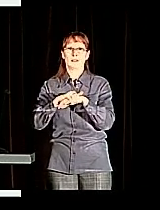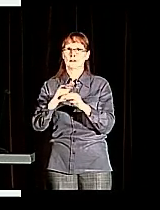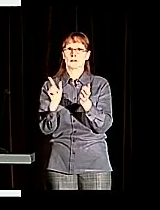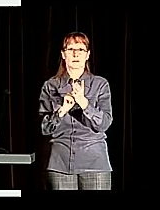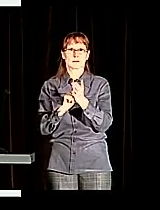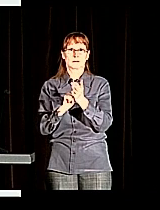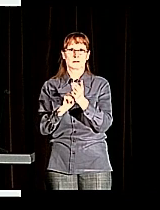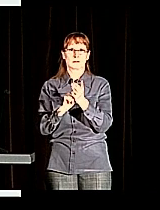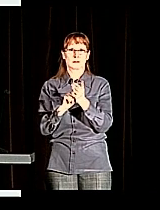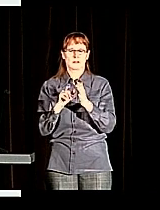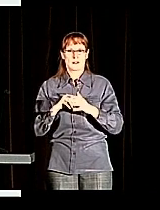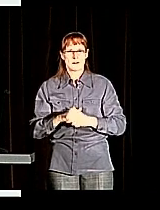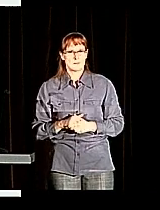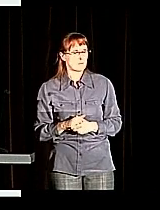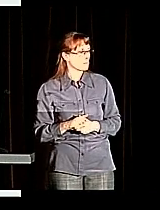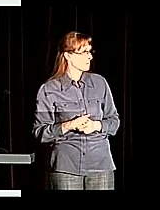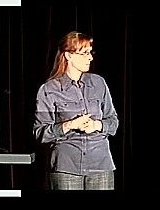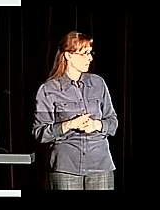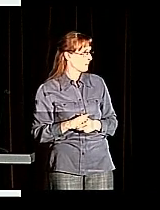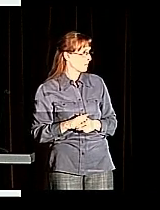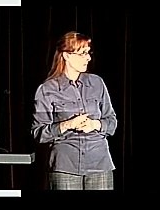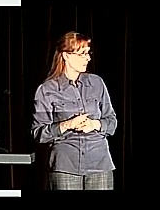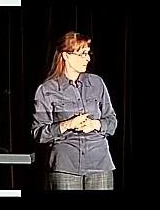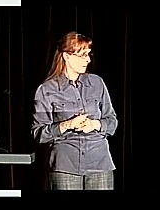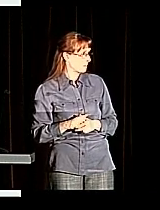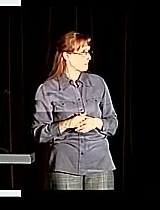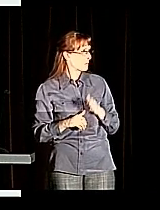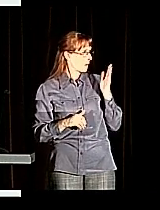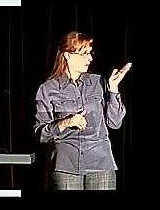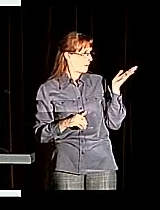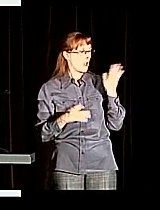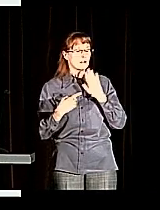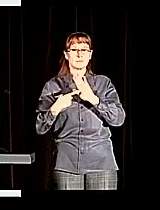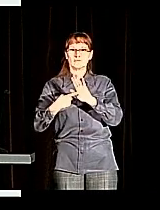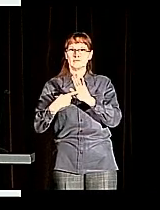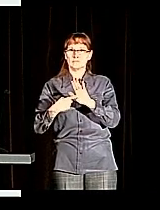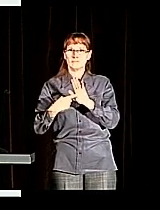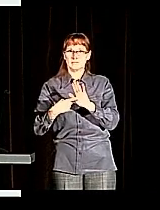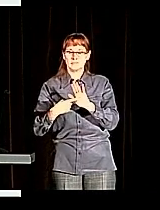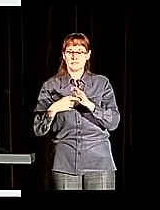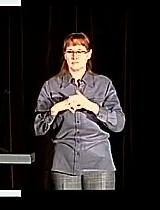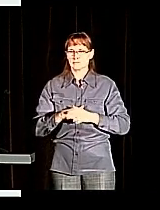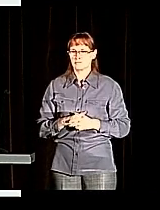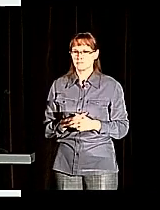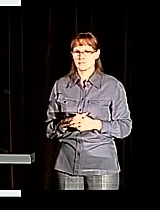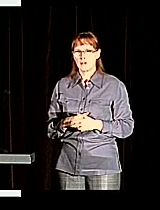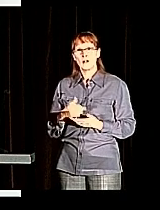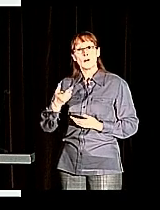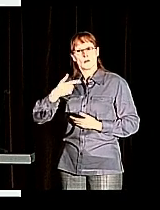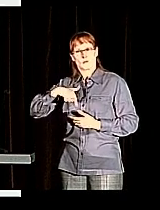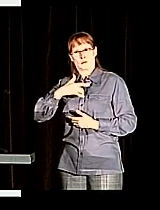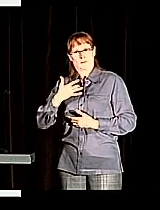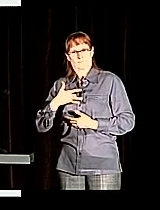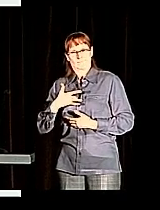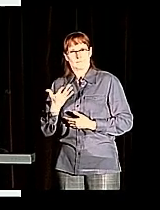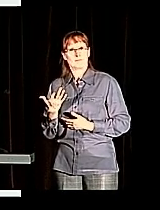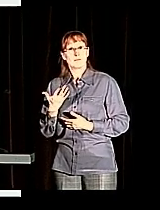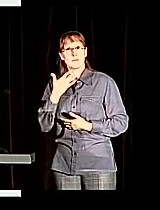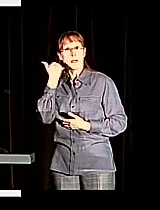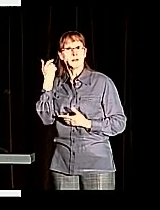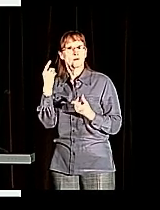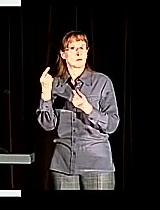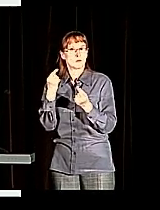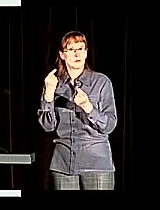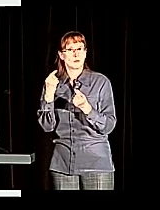how things are oriented relative to each other and how to use them? So what we decided was the best way to do this was